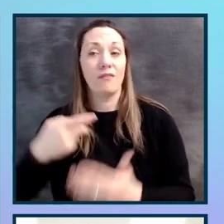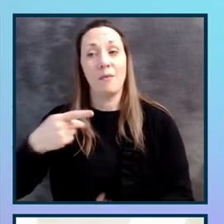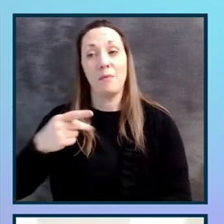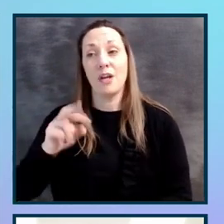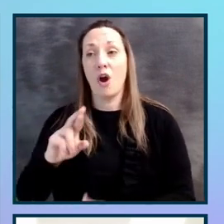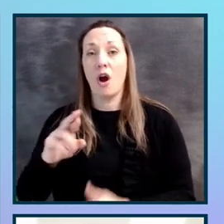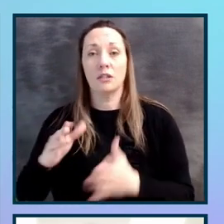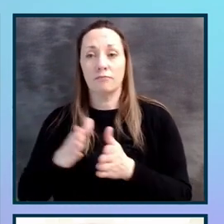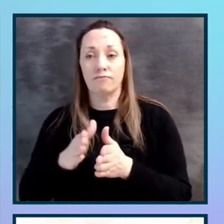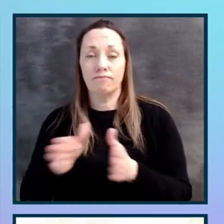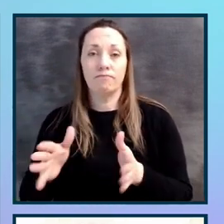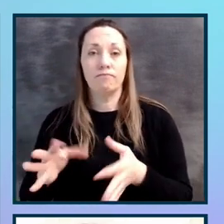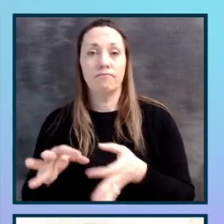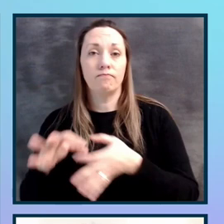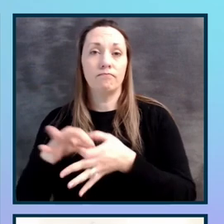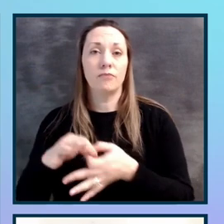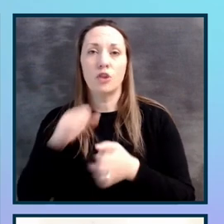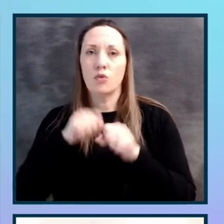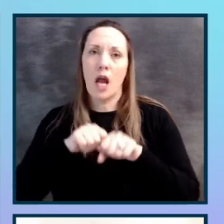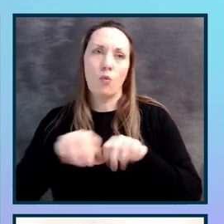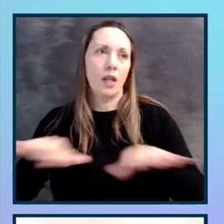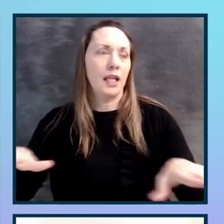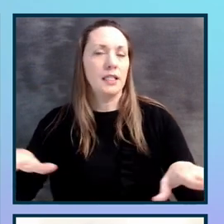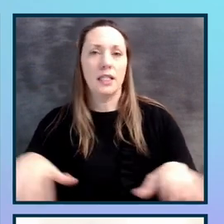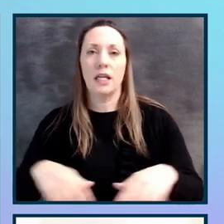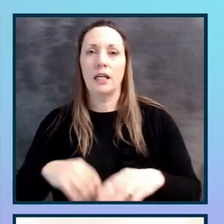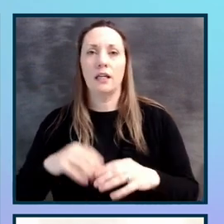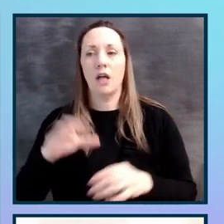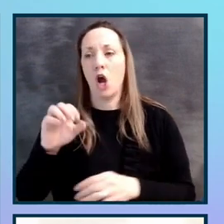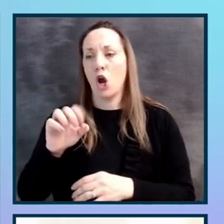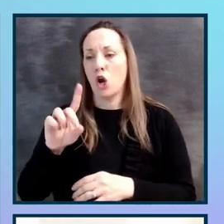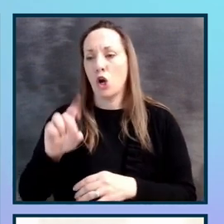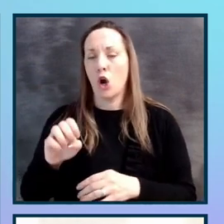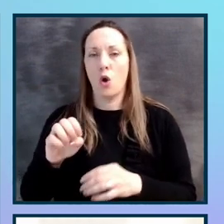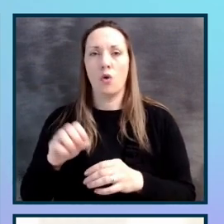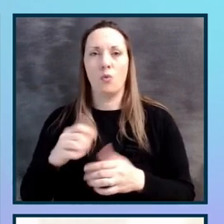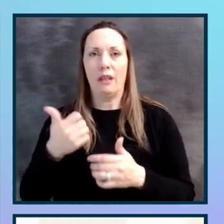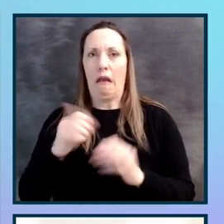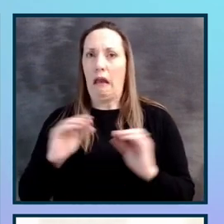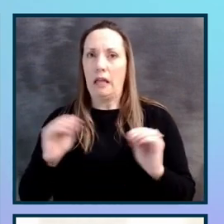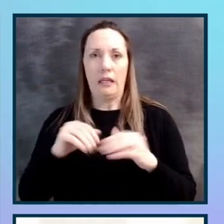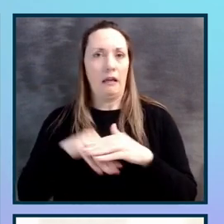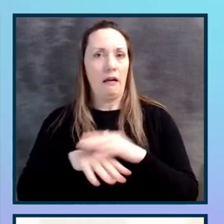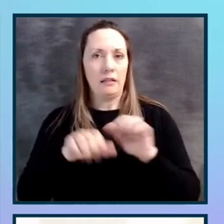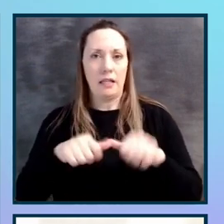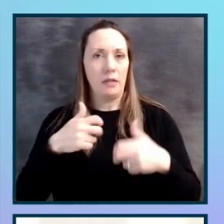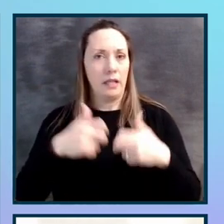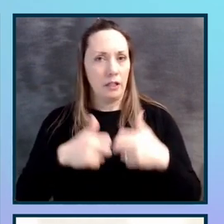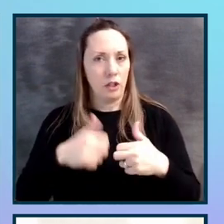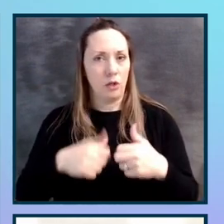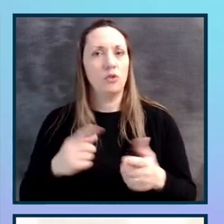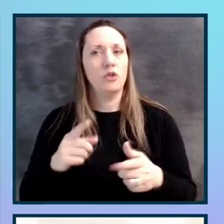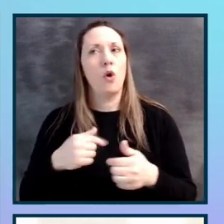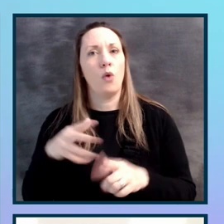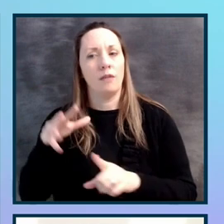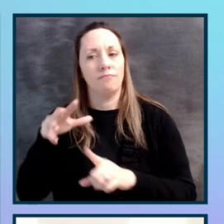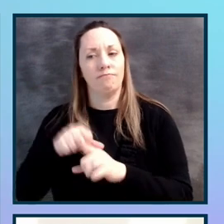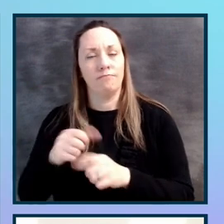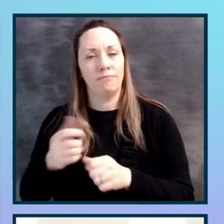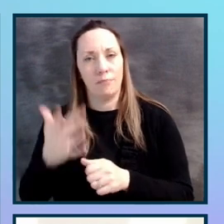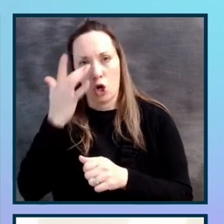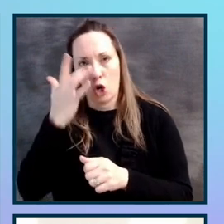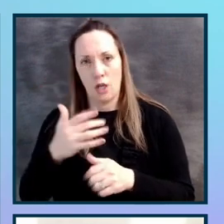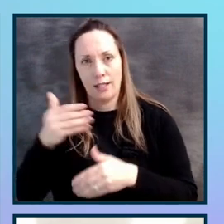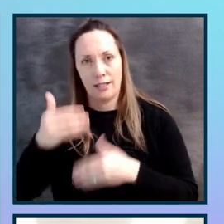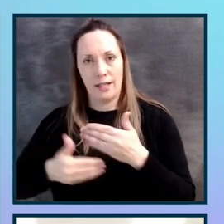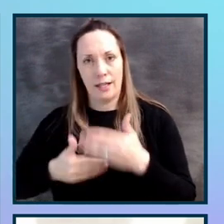gated, right? So you're not releasing any code with new accessibility issues in. So we're covering it at those early stages as we come through the